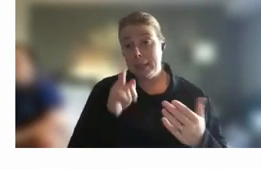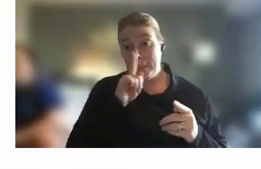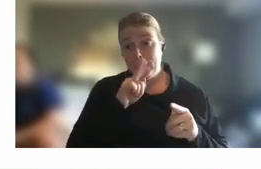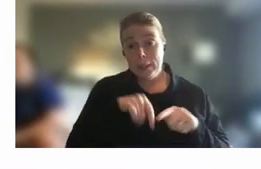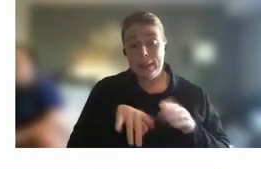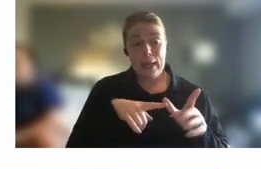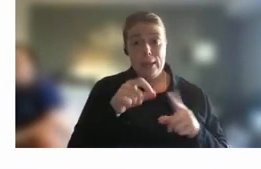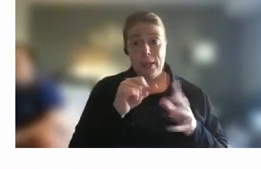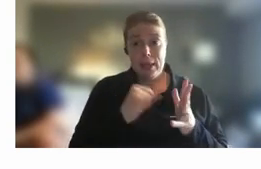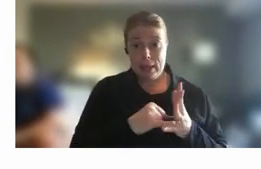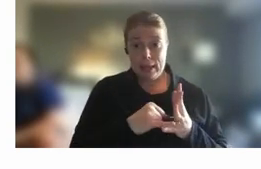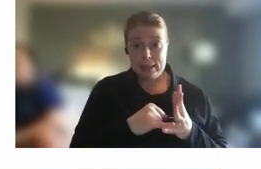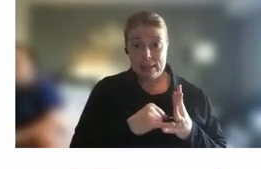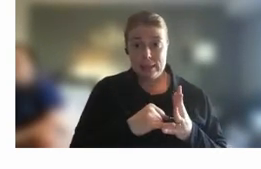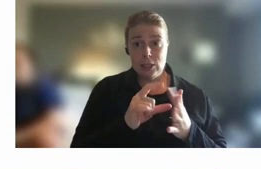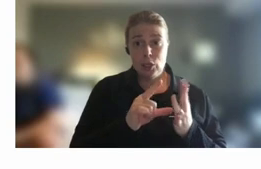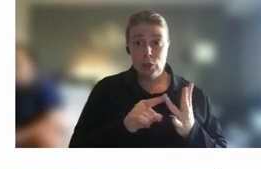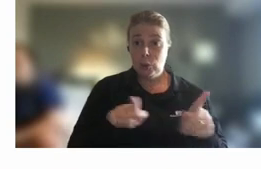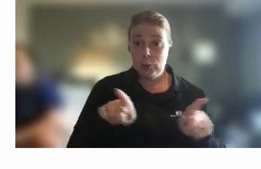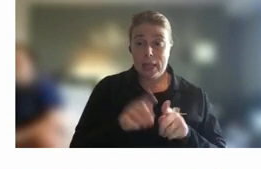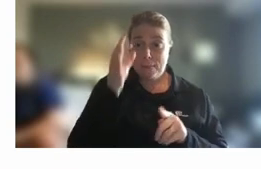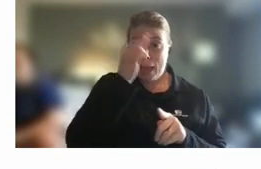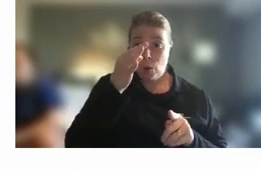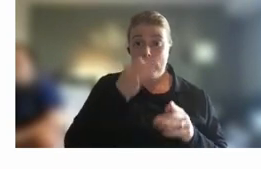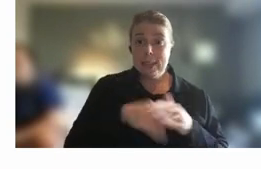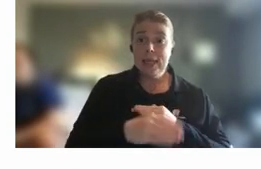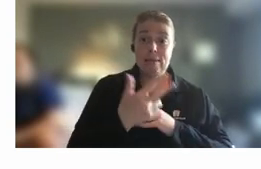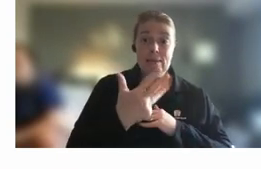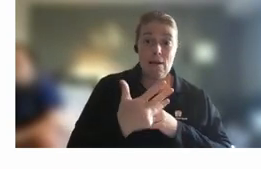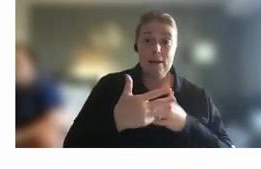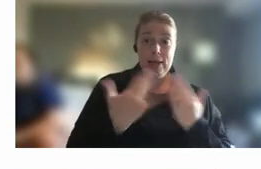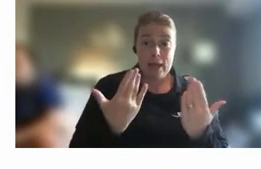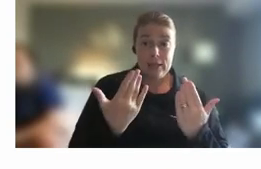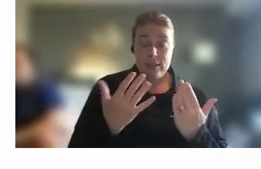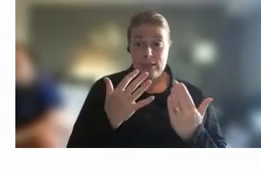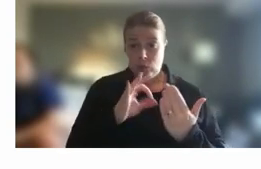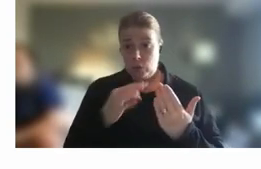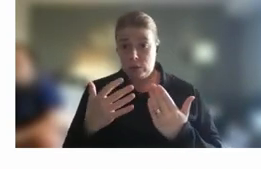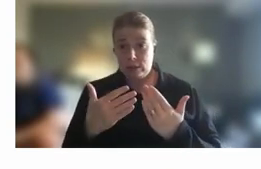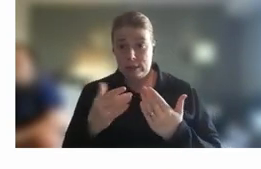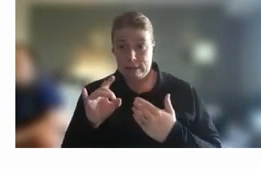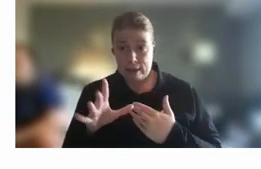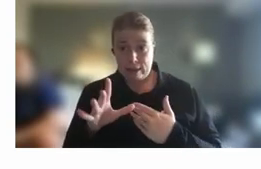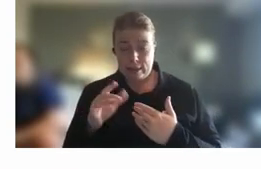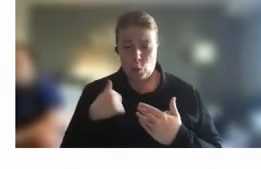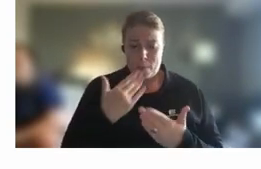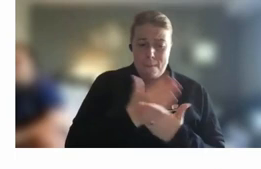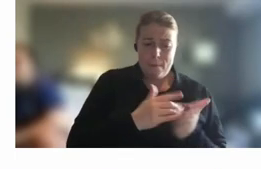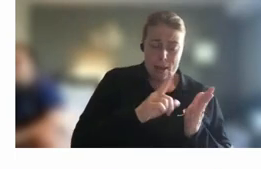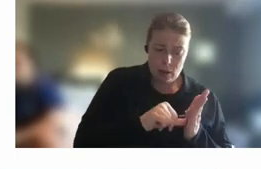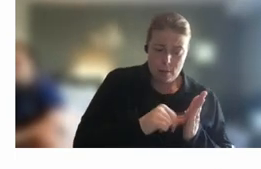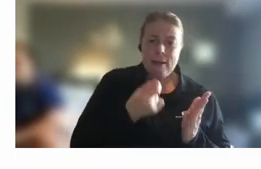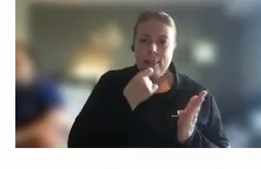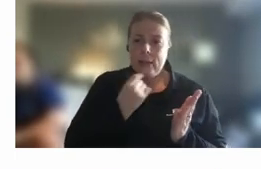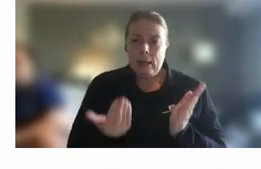amount of hours in nine days instead of ten i decided to go partly part-time and a little bit of extra hours each day just um just